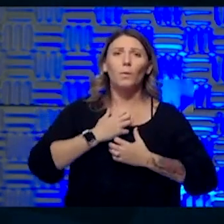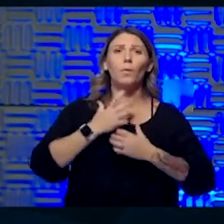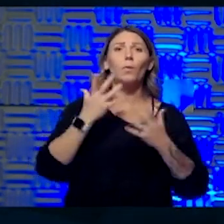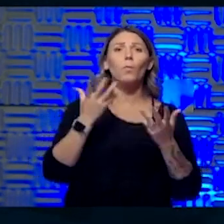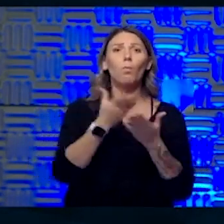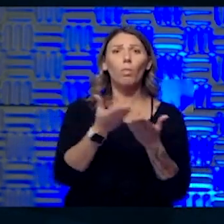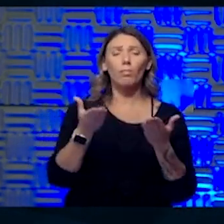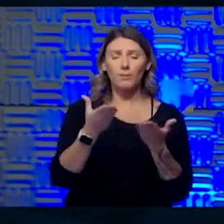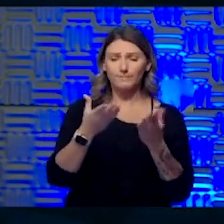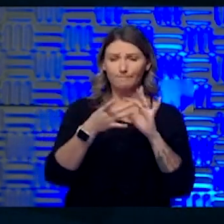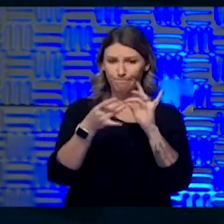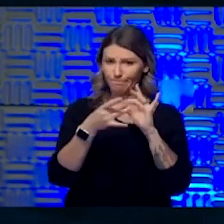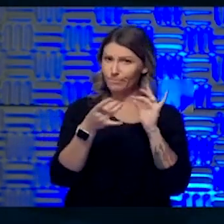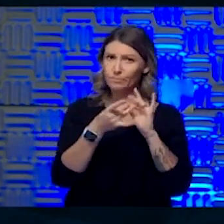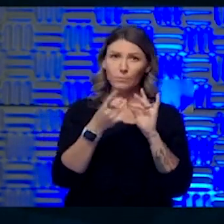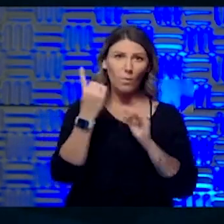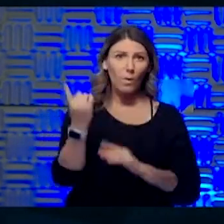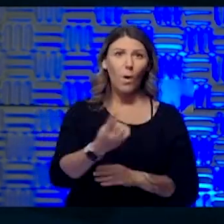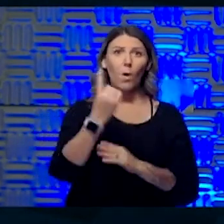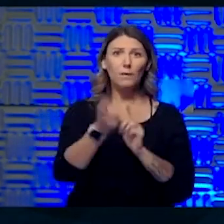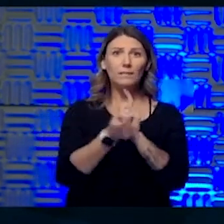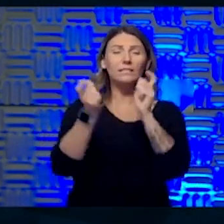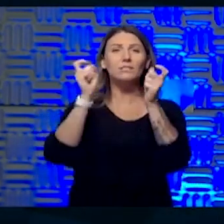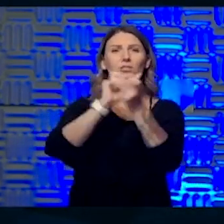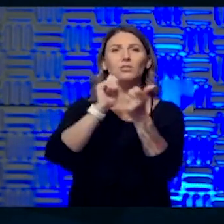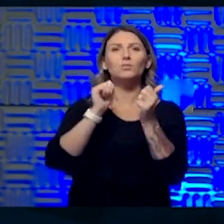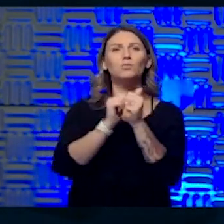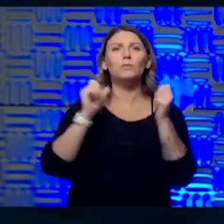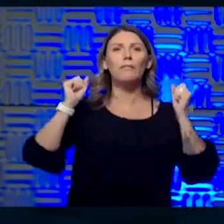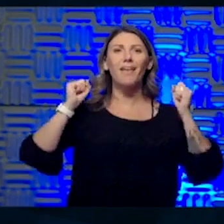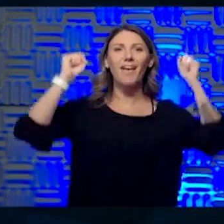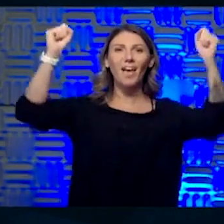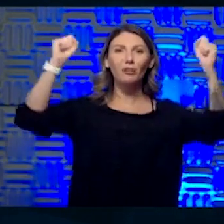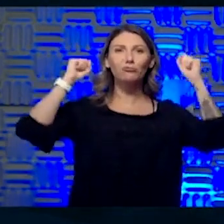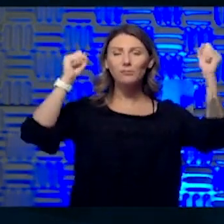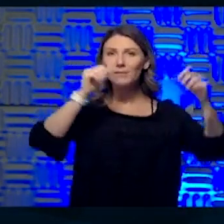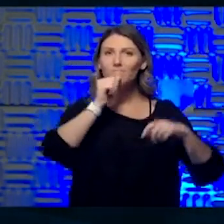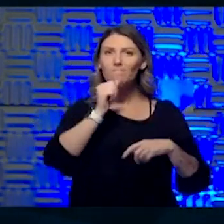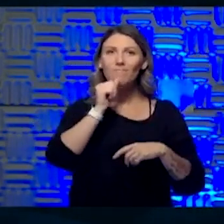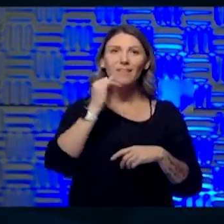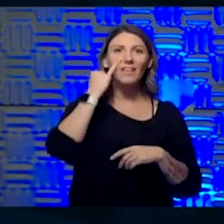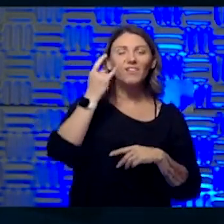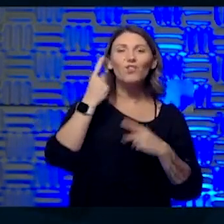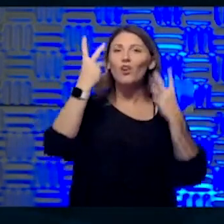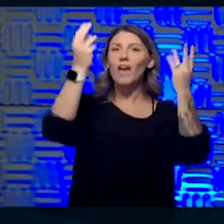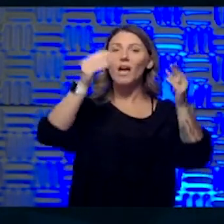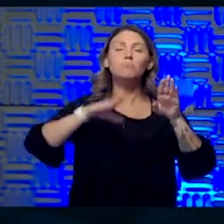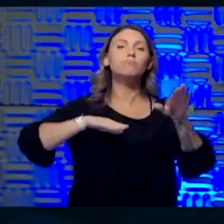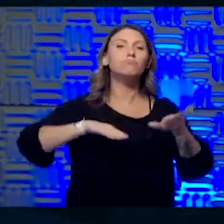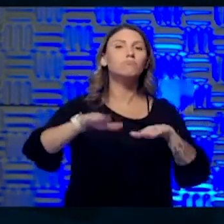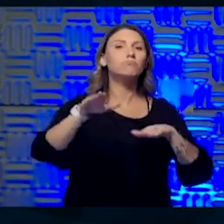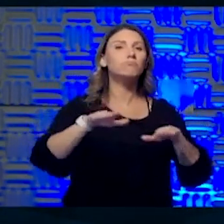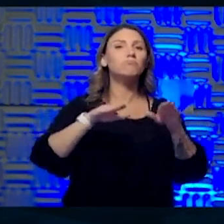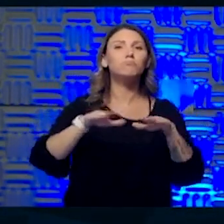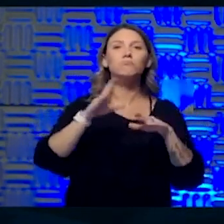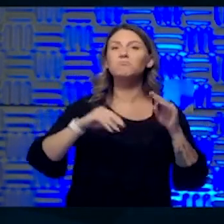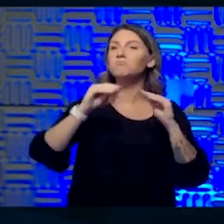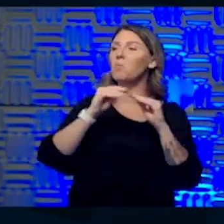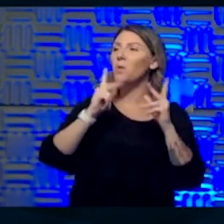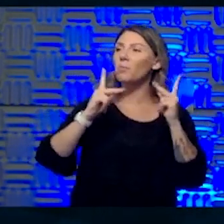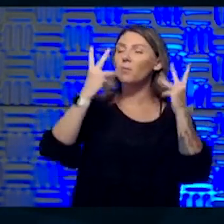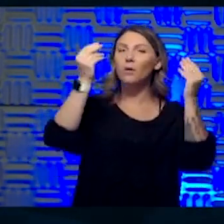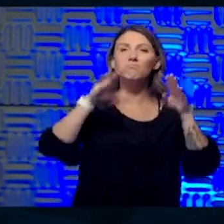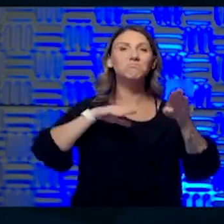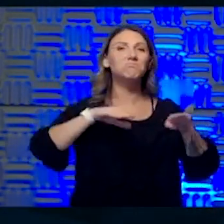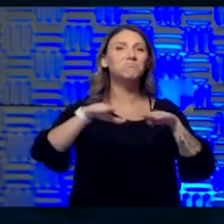our changes in exercise tolerance. So, you know, if you're out walking and a lot of people are getting outside more and you notice a change in